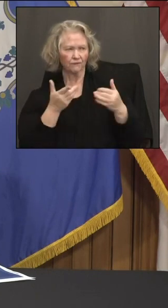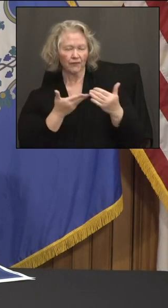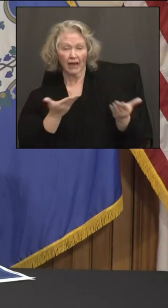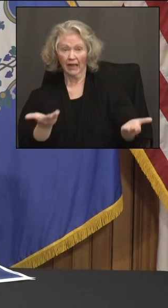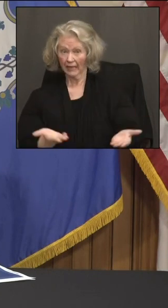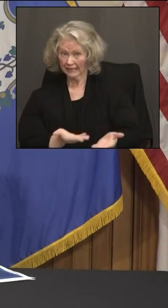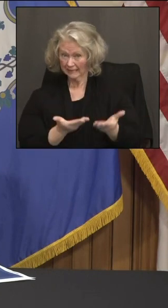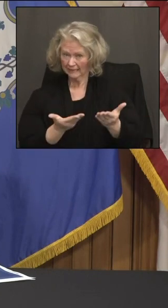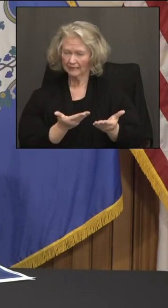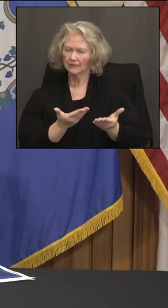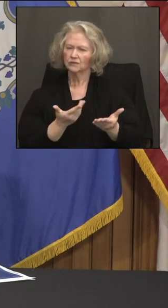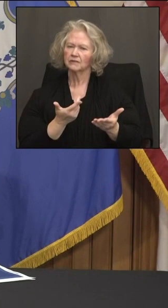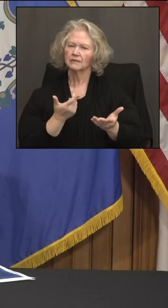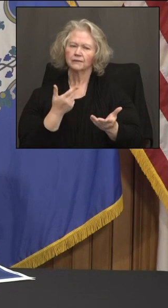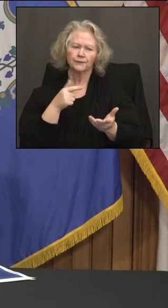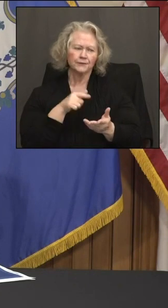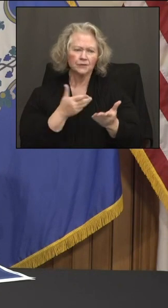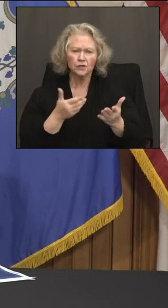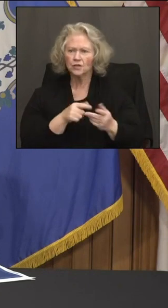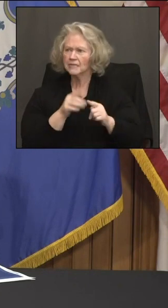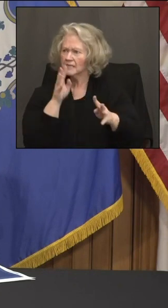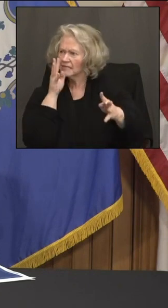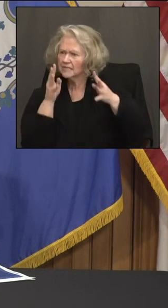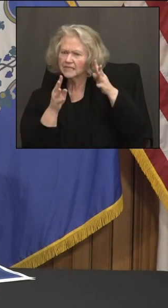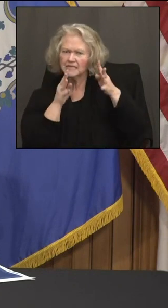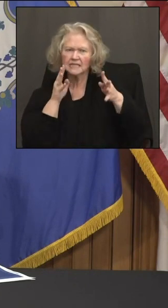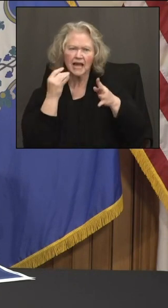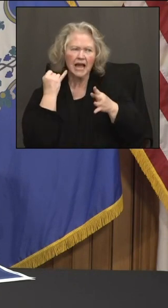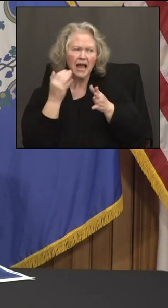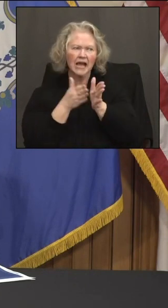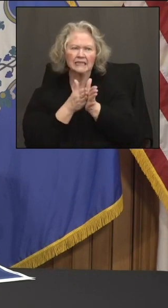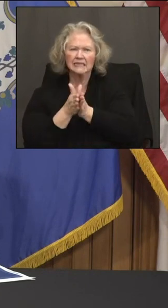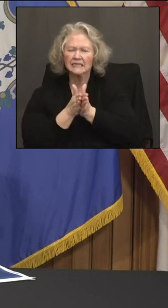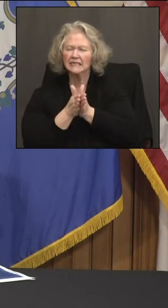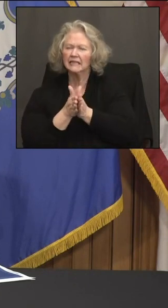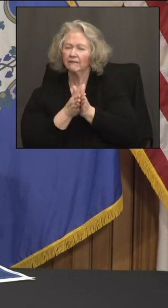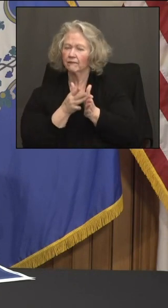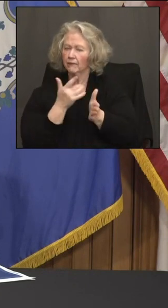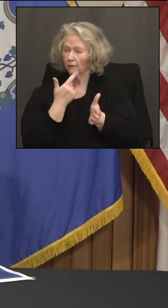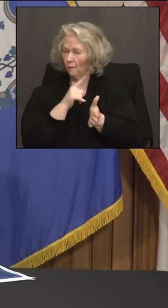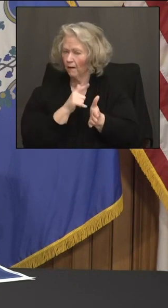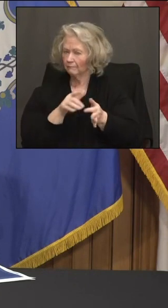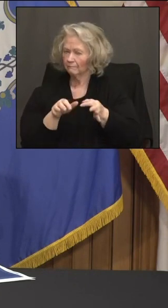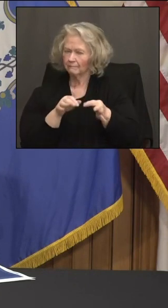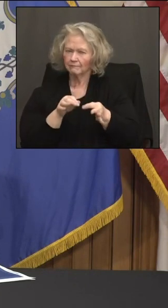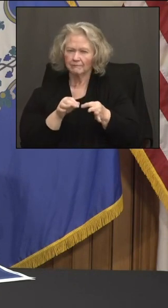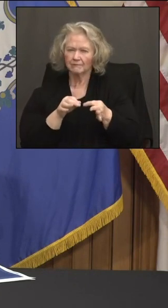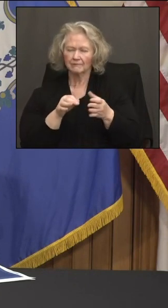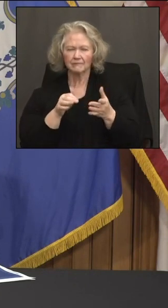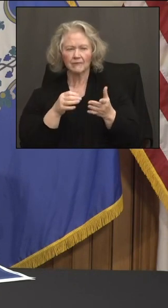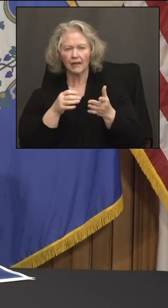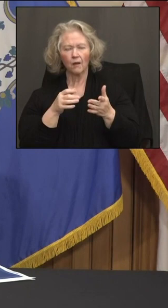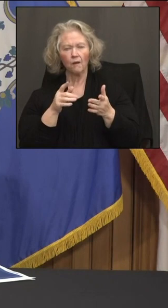and all the incentives and stuff. Can you just talk a little bit more about that, maybe, you know, how that came about into this